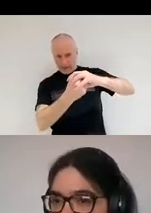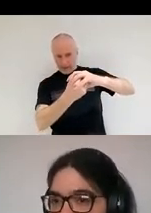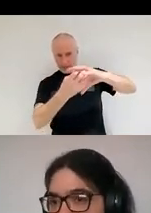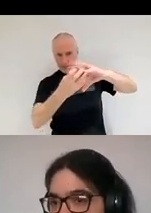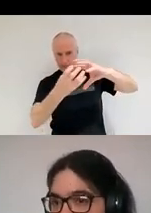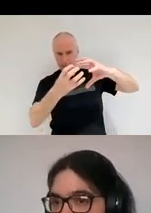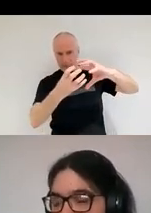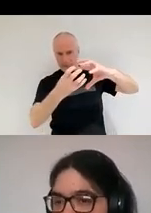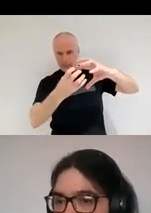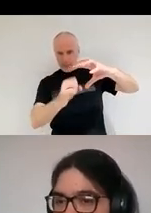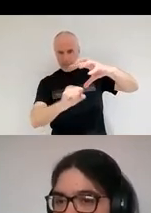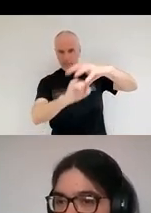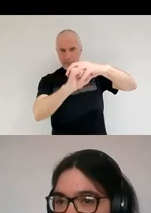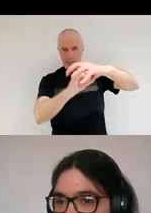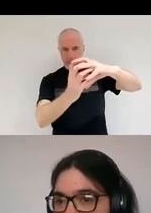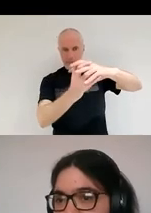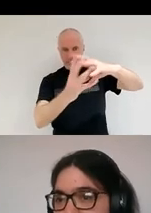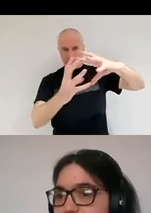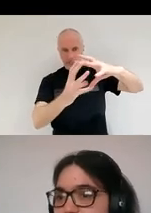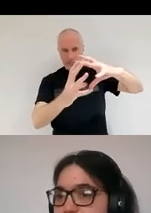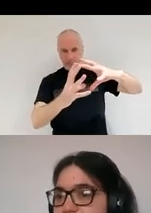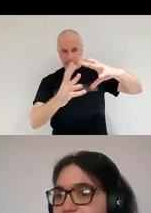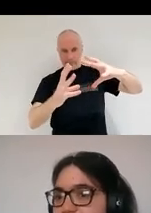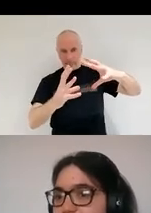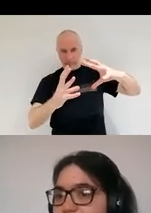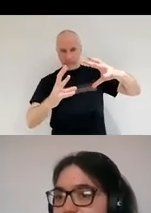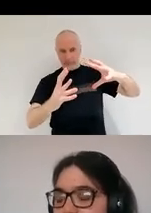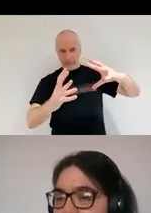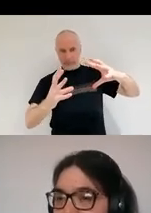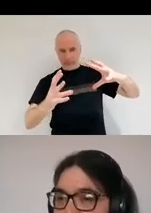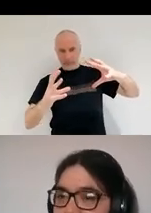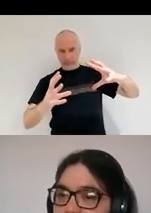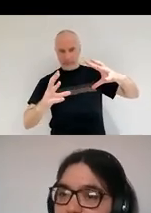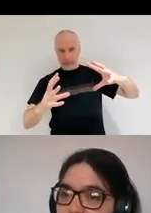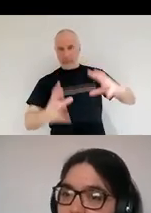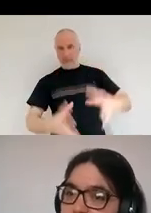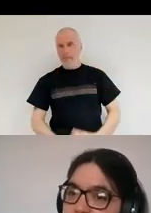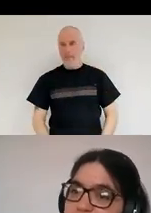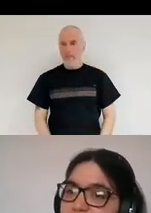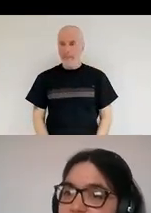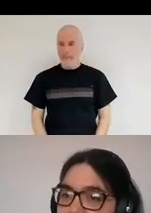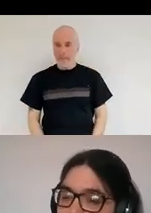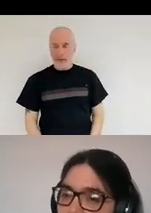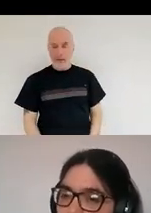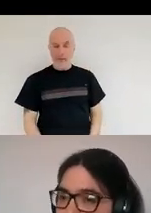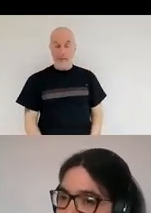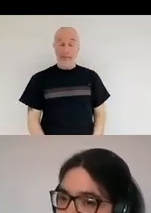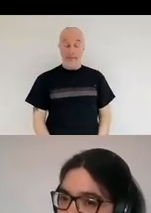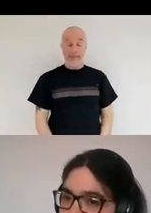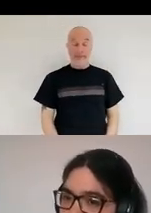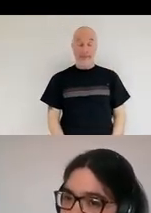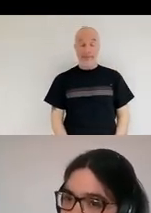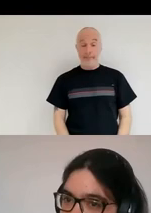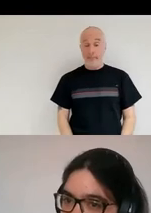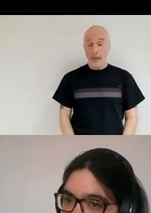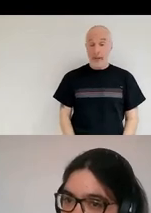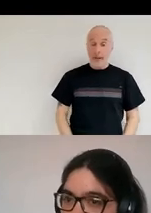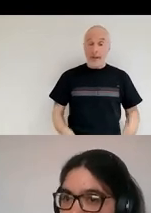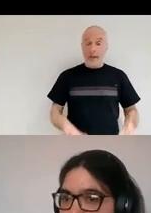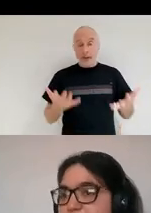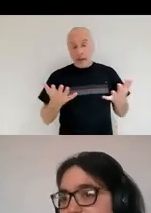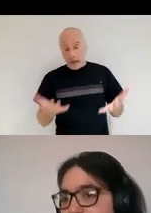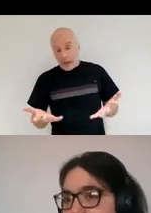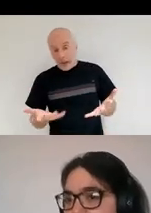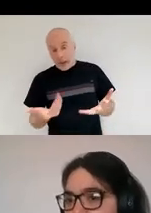together and start forming slightly bigger particles. Now, this is still also a little bit of a mystery.